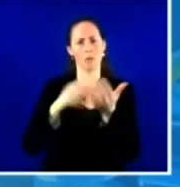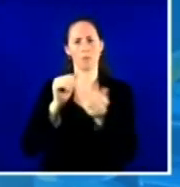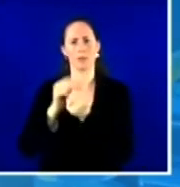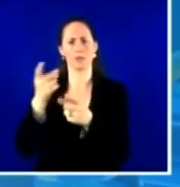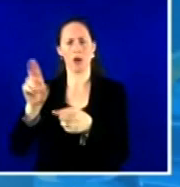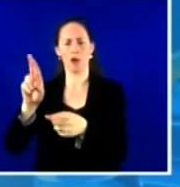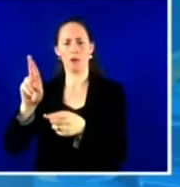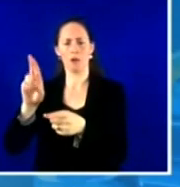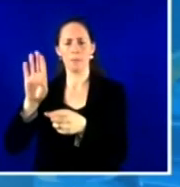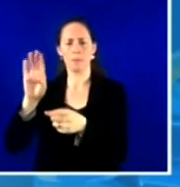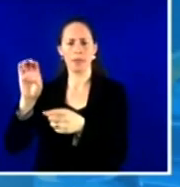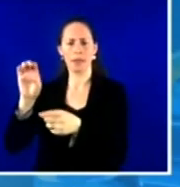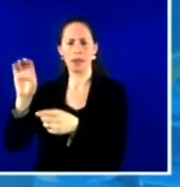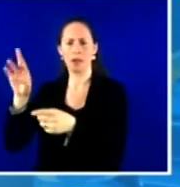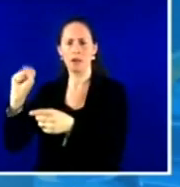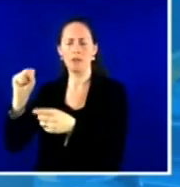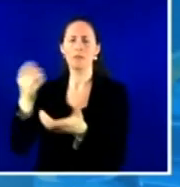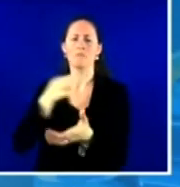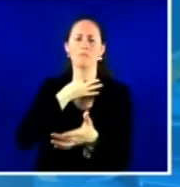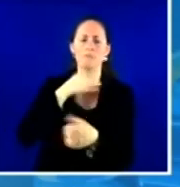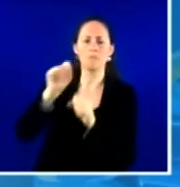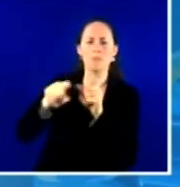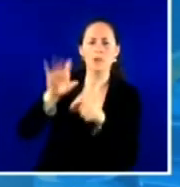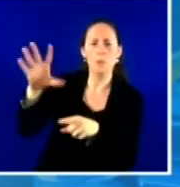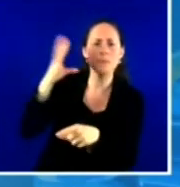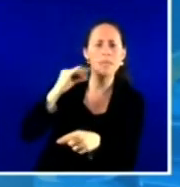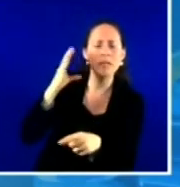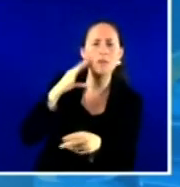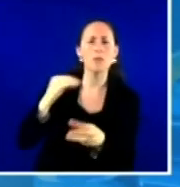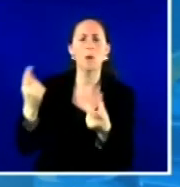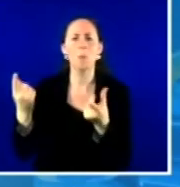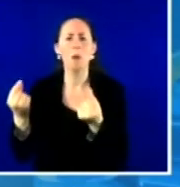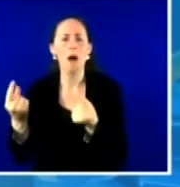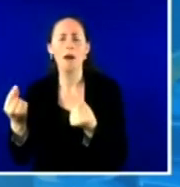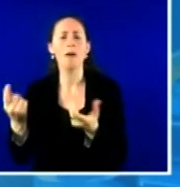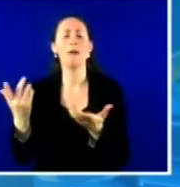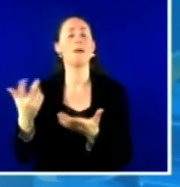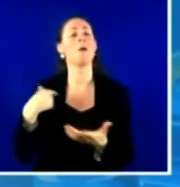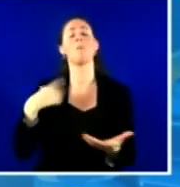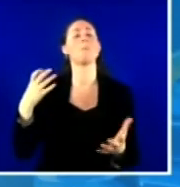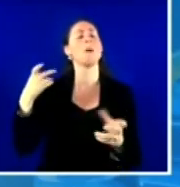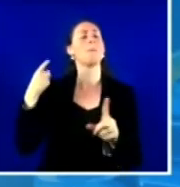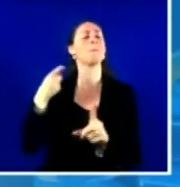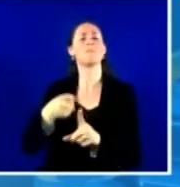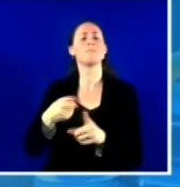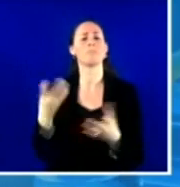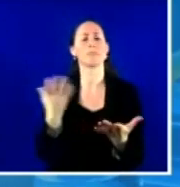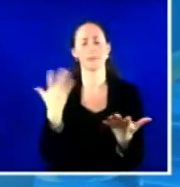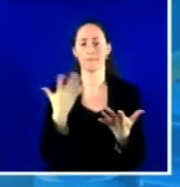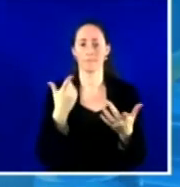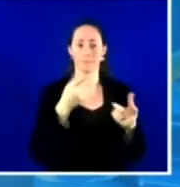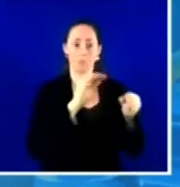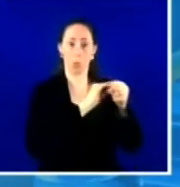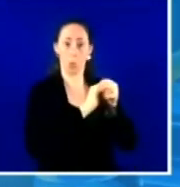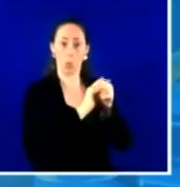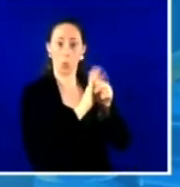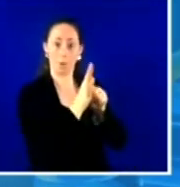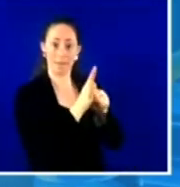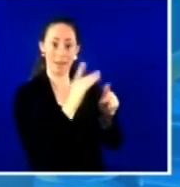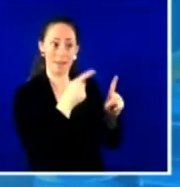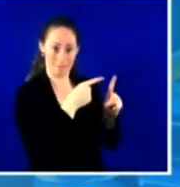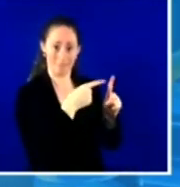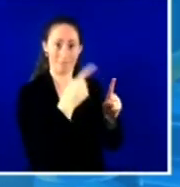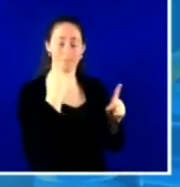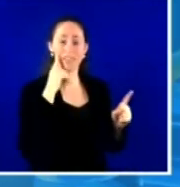in this regard. The bottom line is that COVID-19 in pediatric patients, although